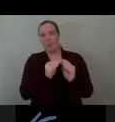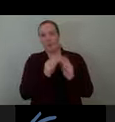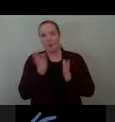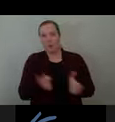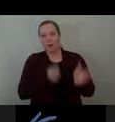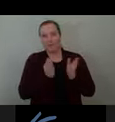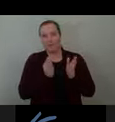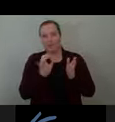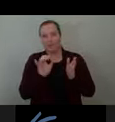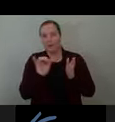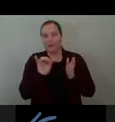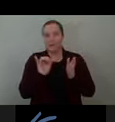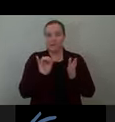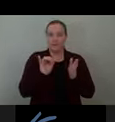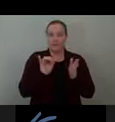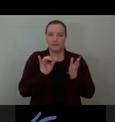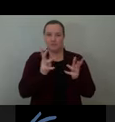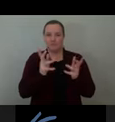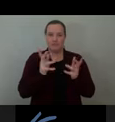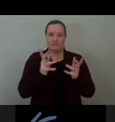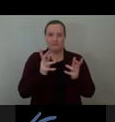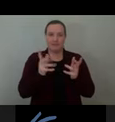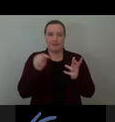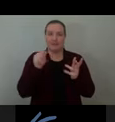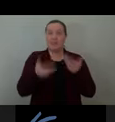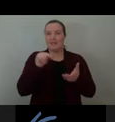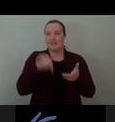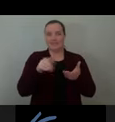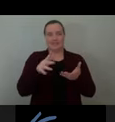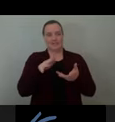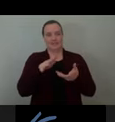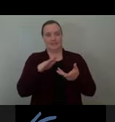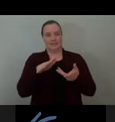maybe a space that is quite disoriented at this point.